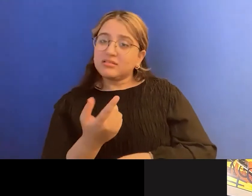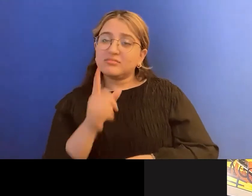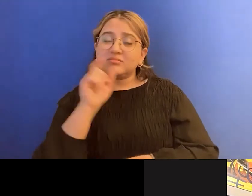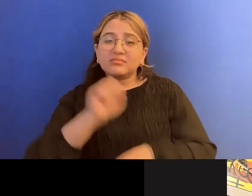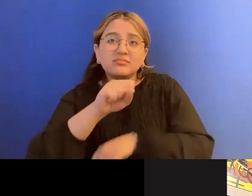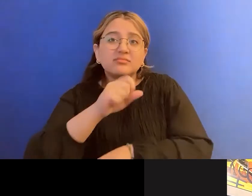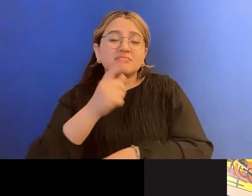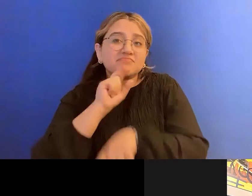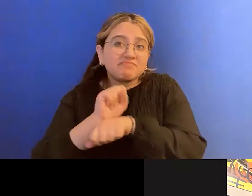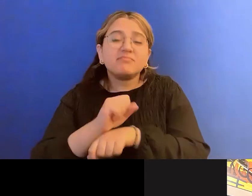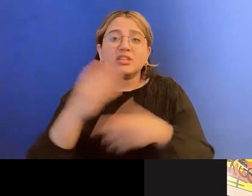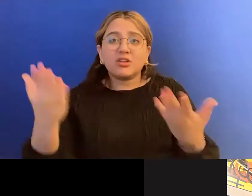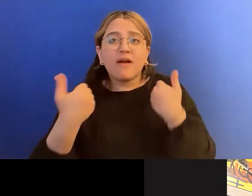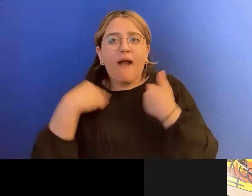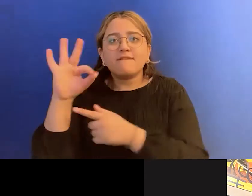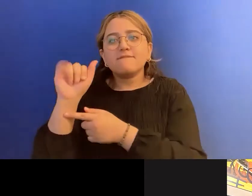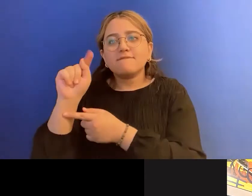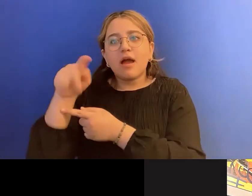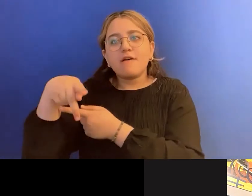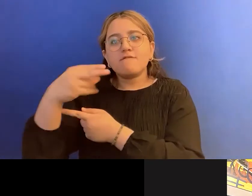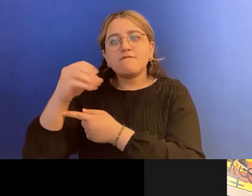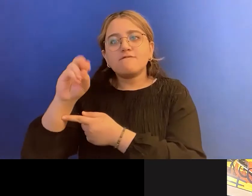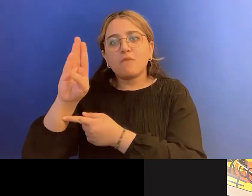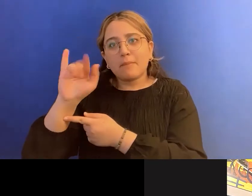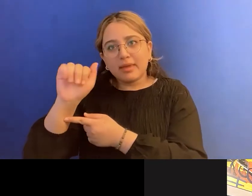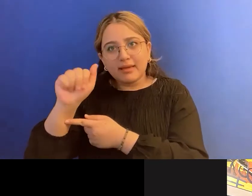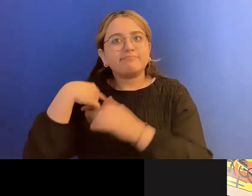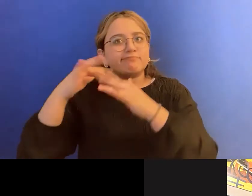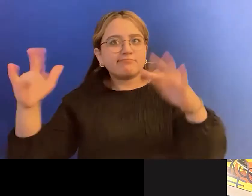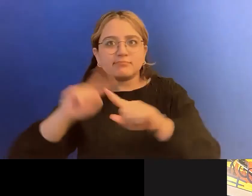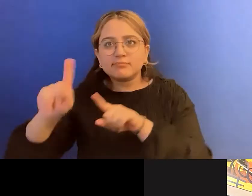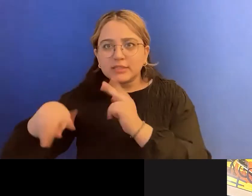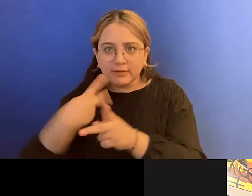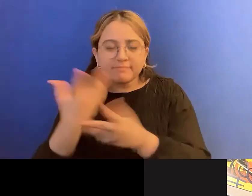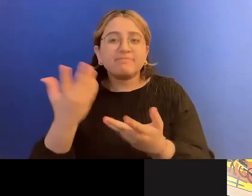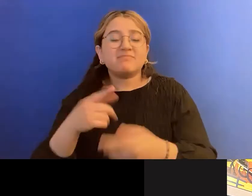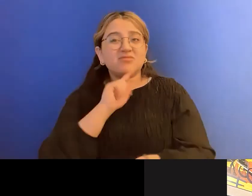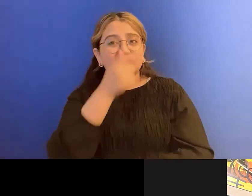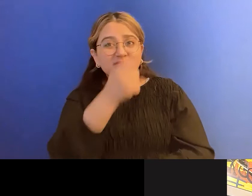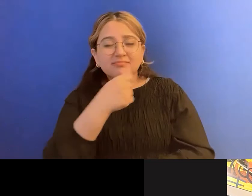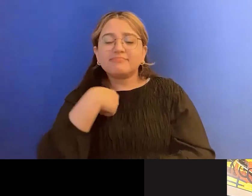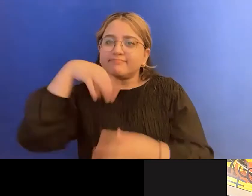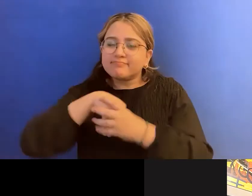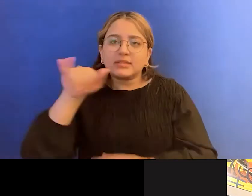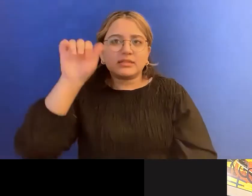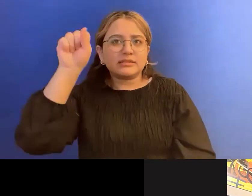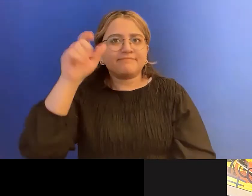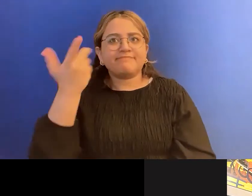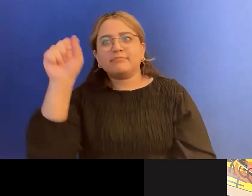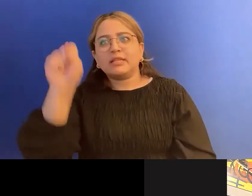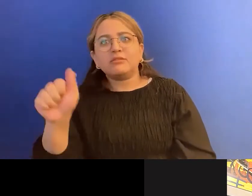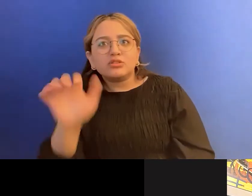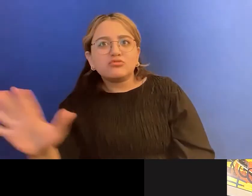phobia here for sure. Um, so it's interesting because I exist as a South Asian, you know, and so, uh,